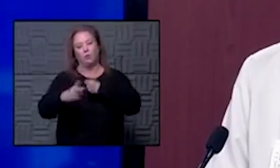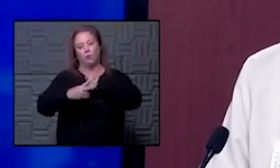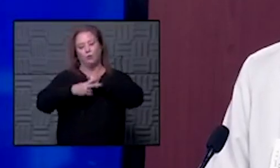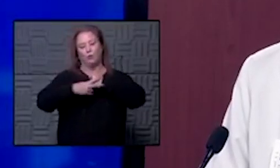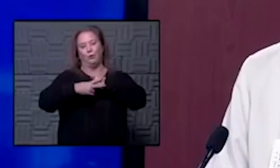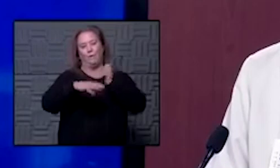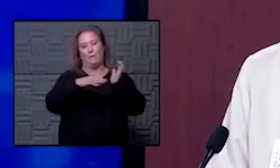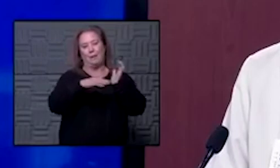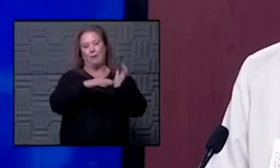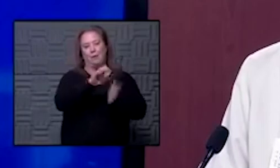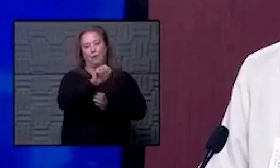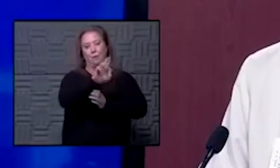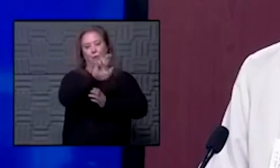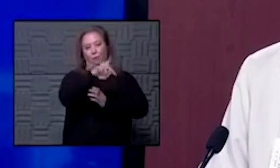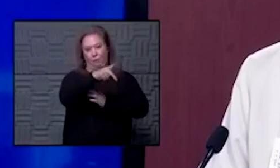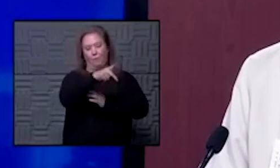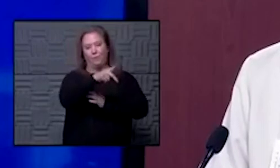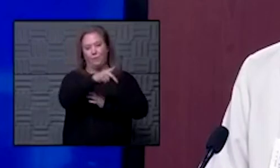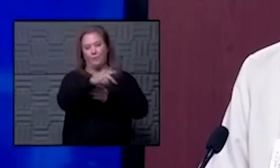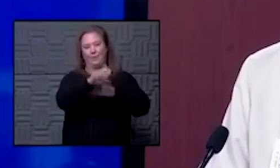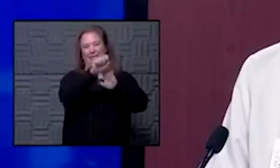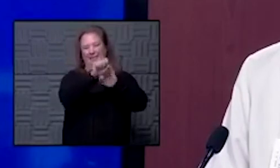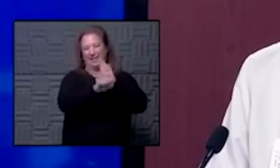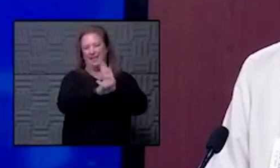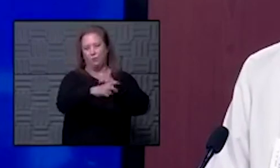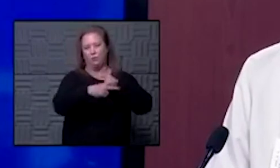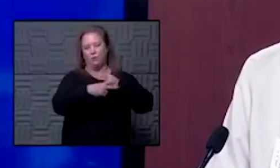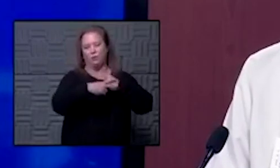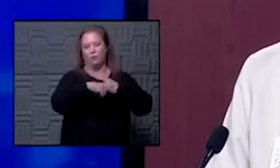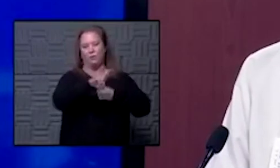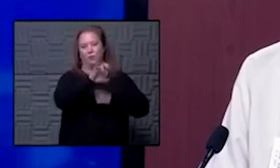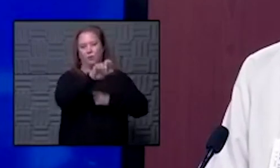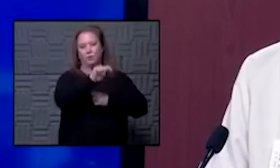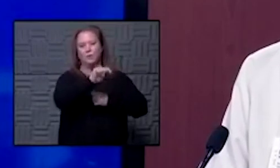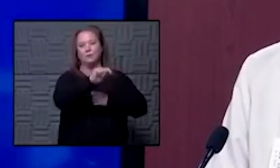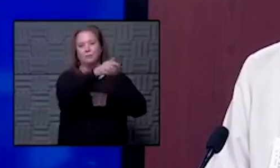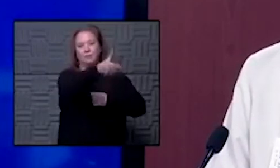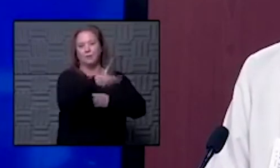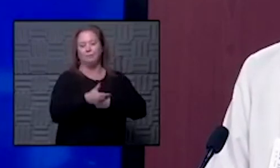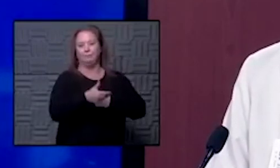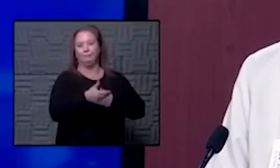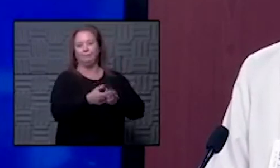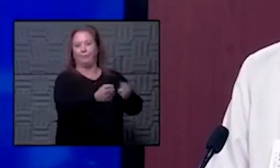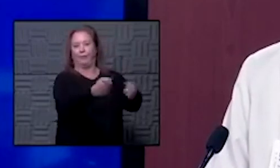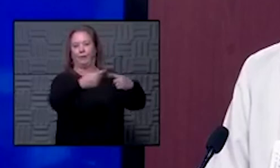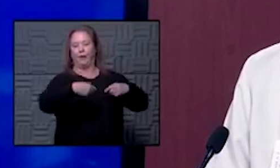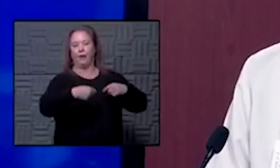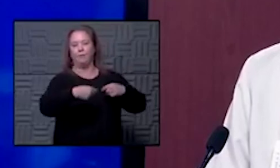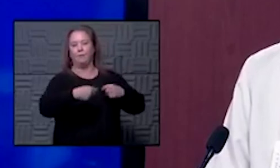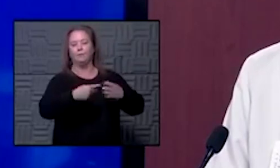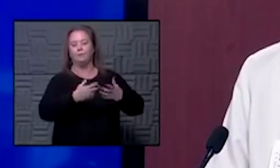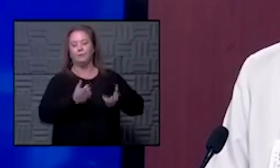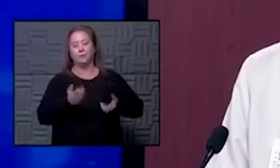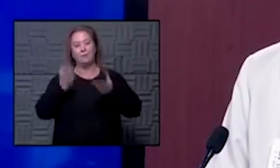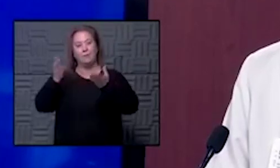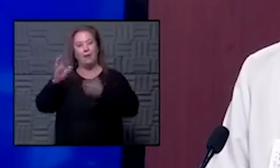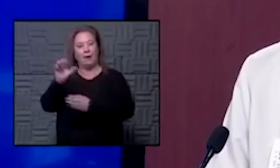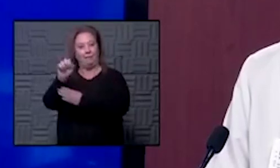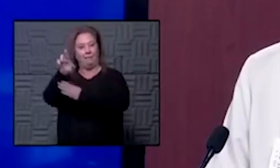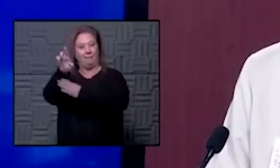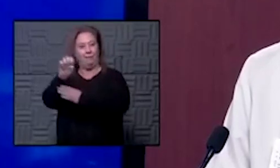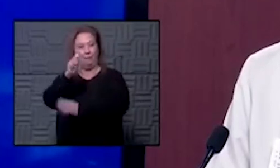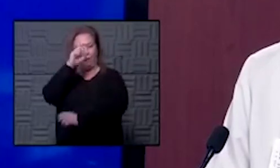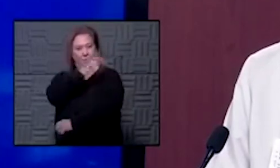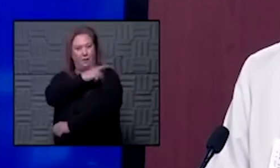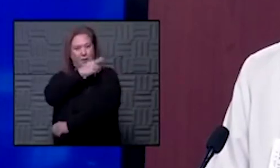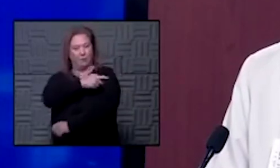corps men from state reserve units being brought in uh to provide patient care. Do we have